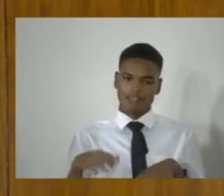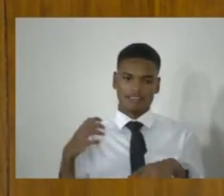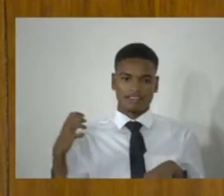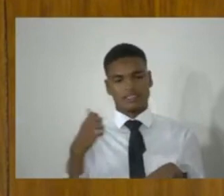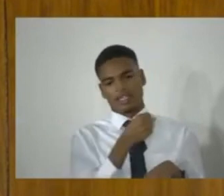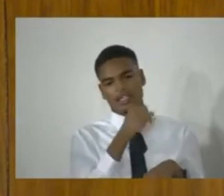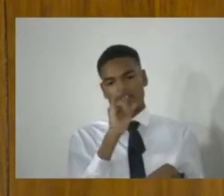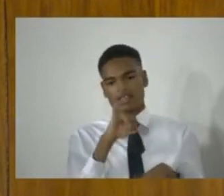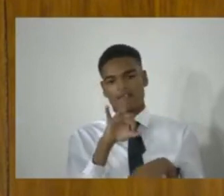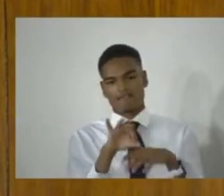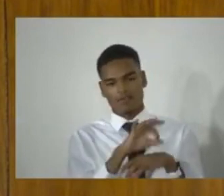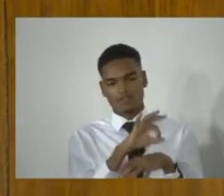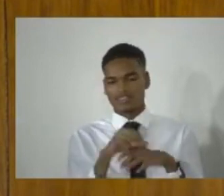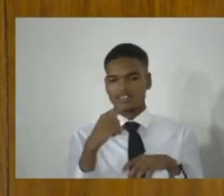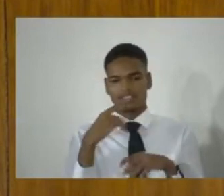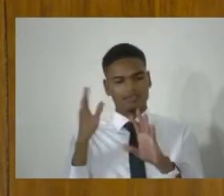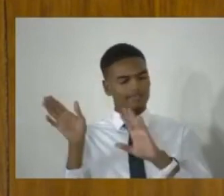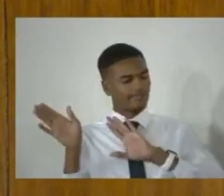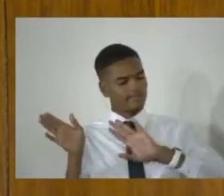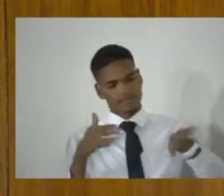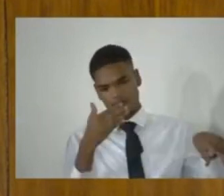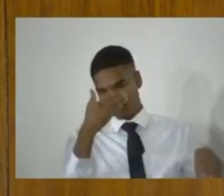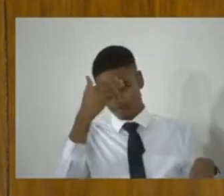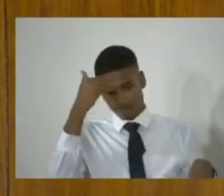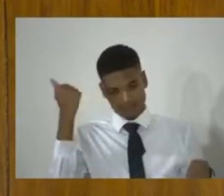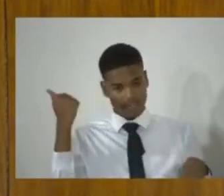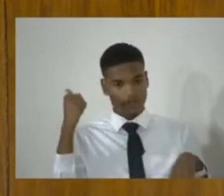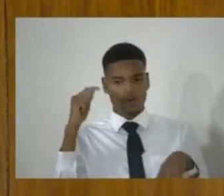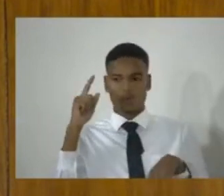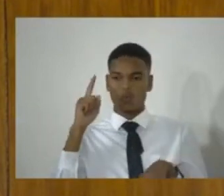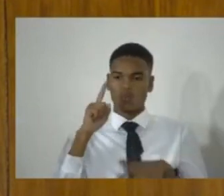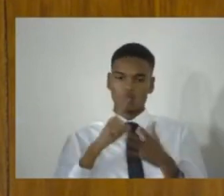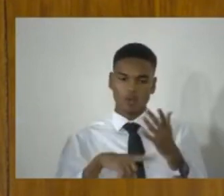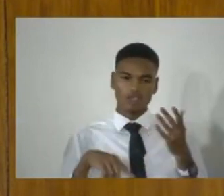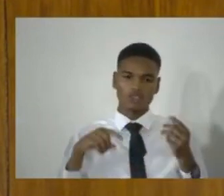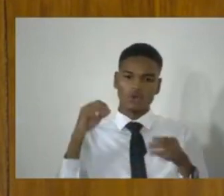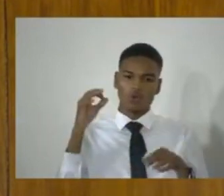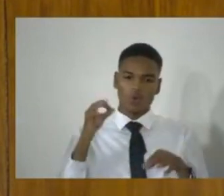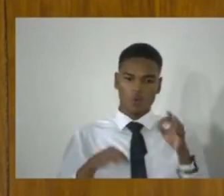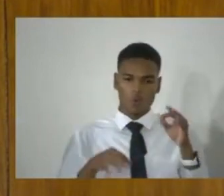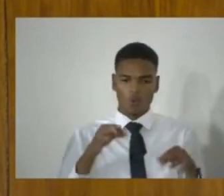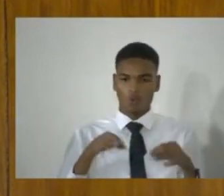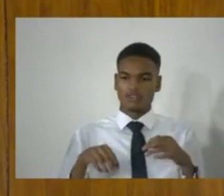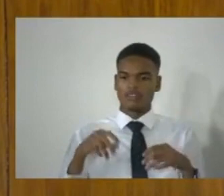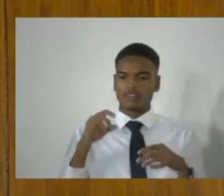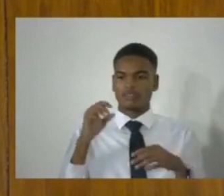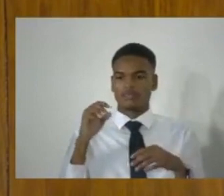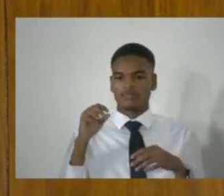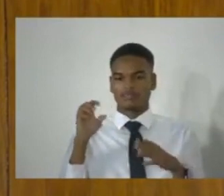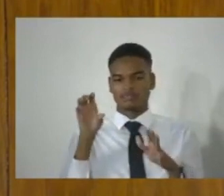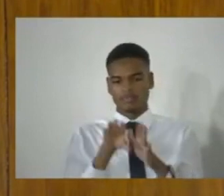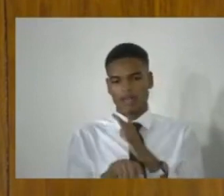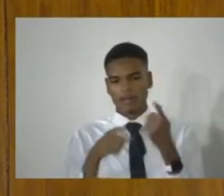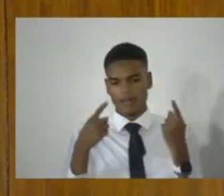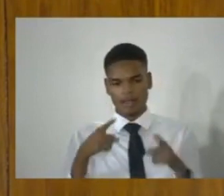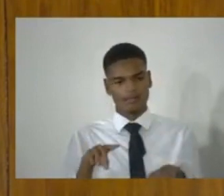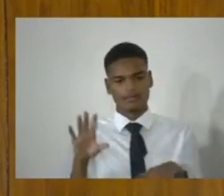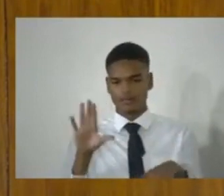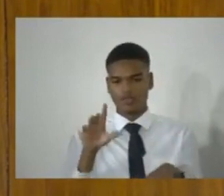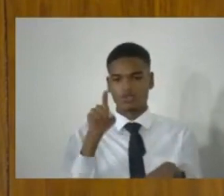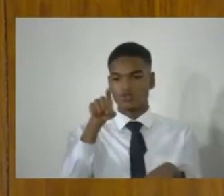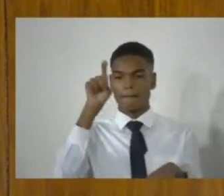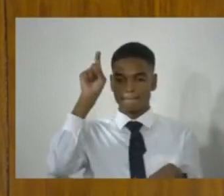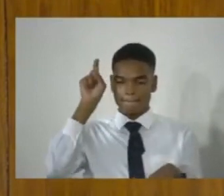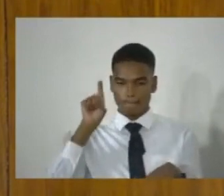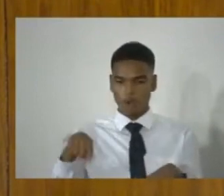and told them, forget the circumstances of the case before you. That doesn't matter. You must impose a life sentence